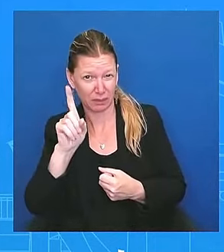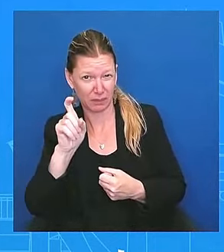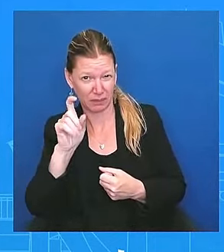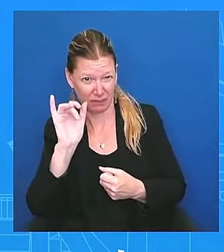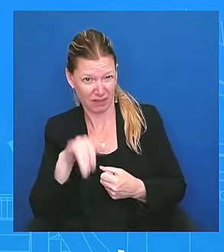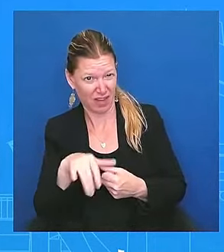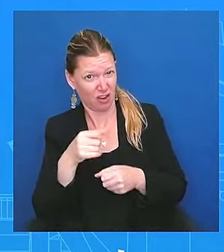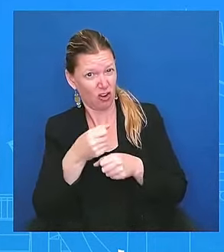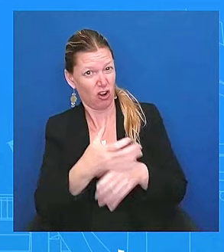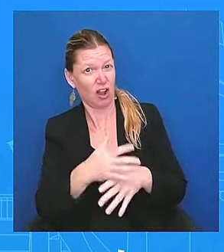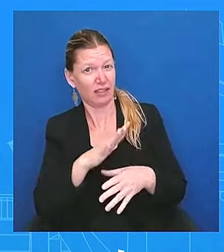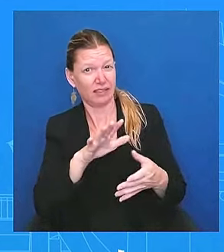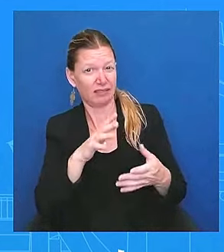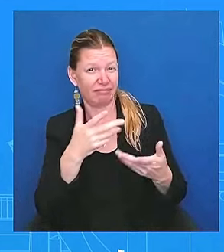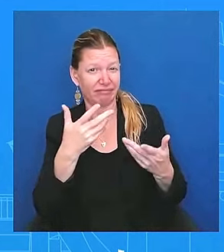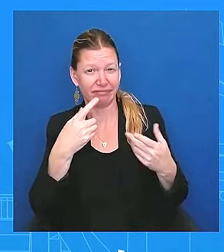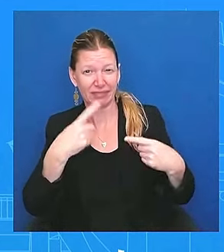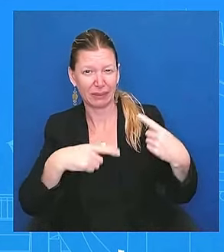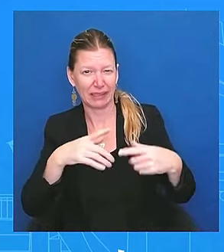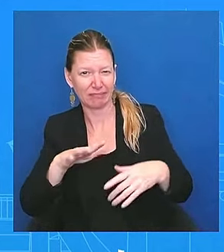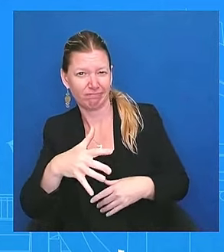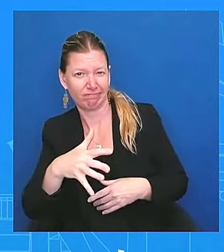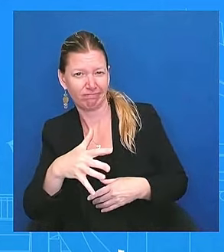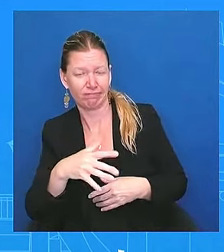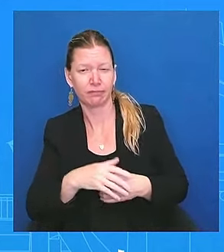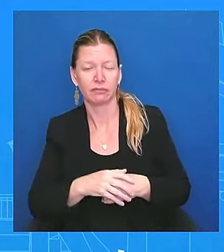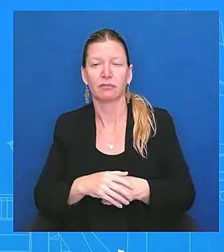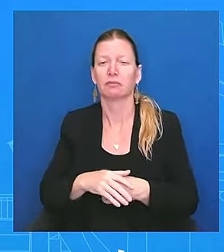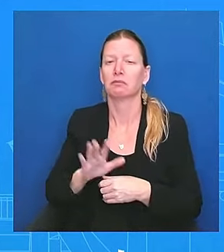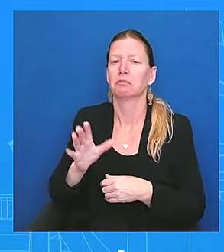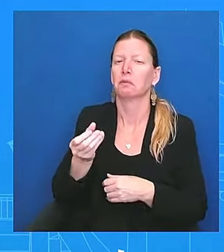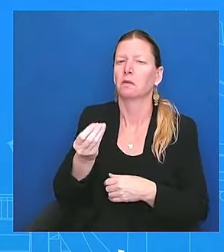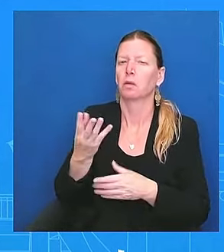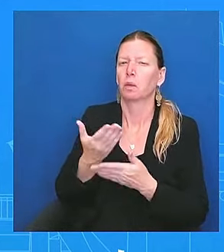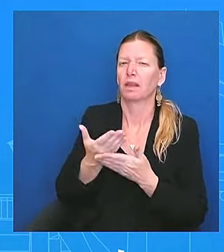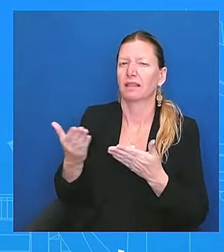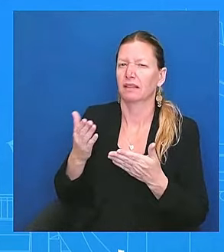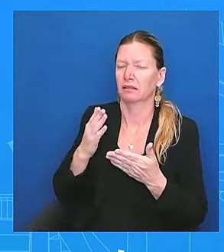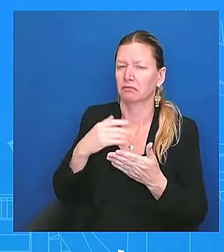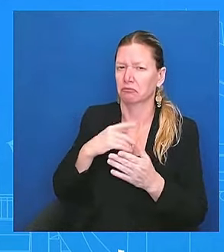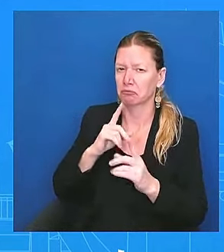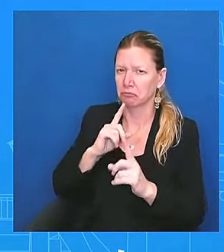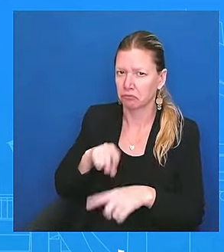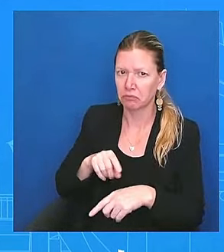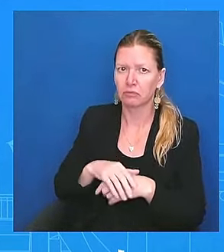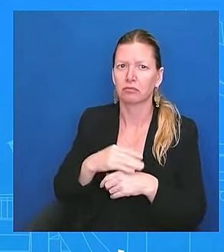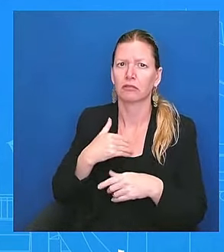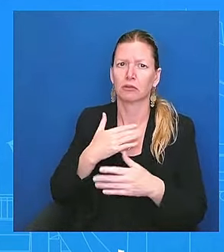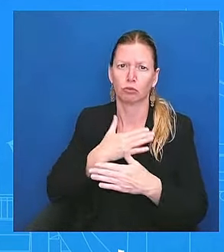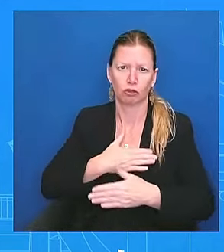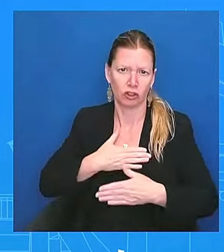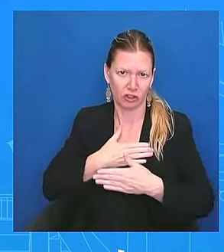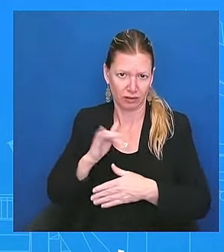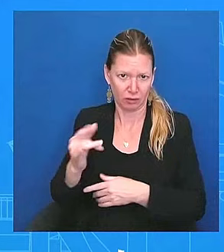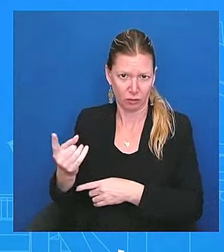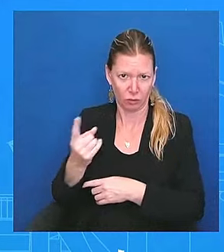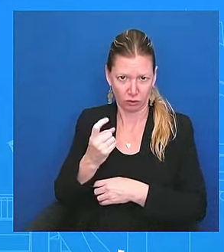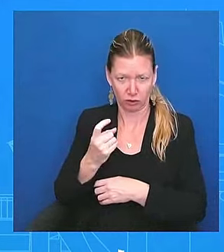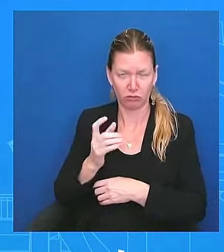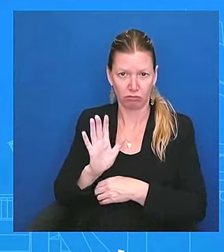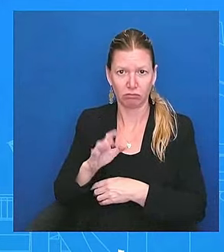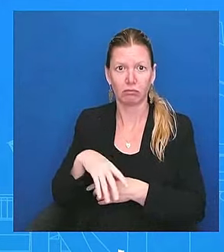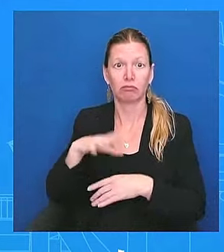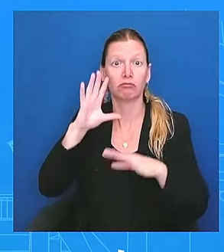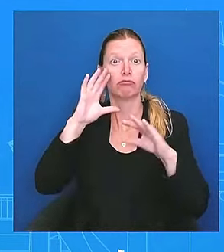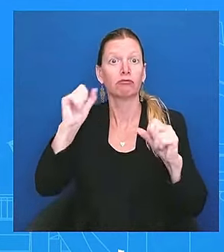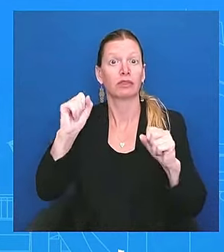because you, you know, the president has certainly spoken to this many, many times about the debate. And so he had an opportunity to do that in front of supporters.